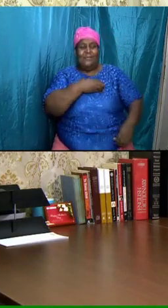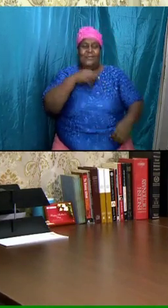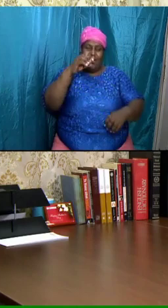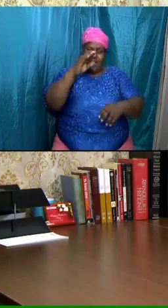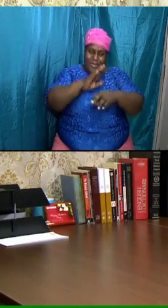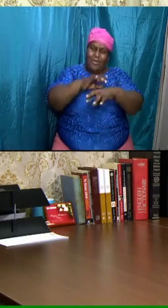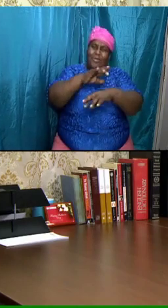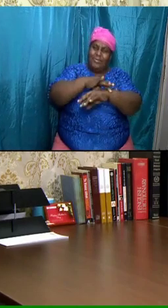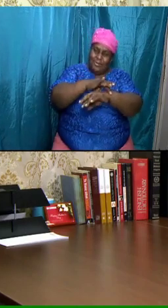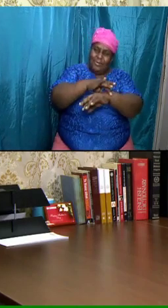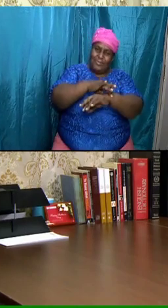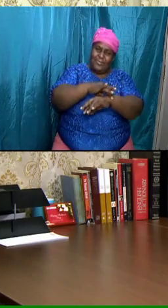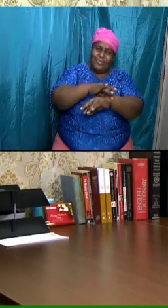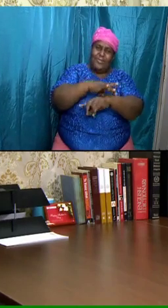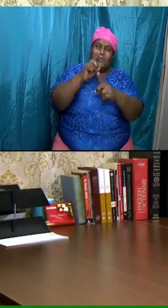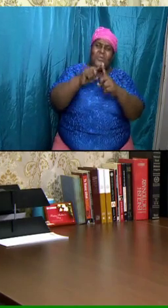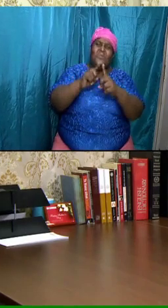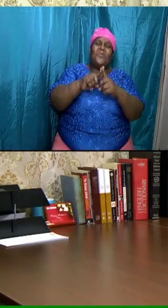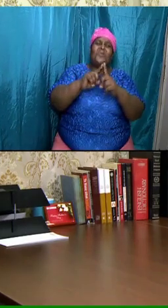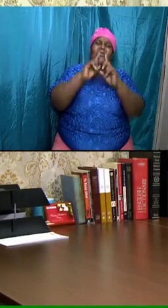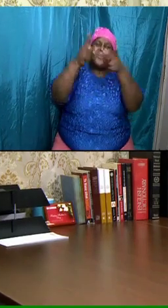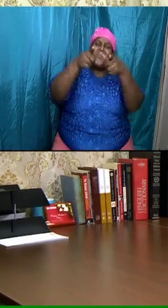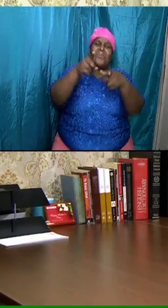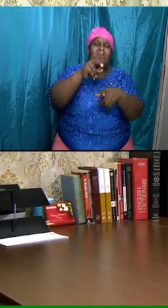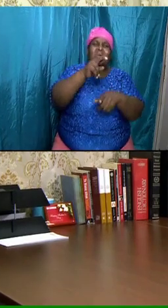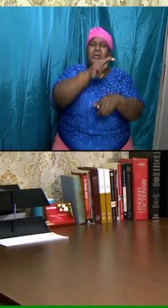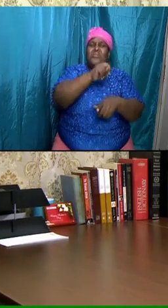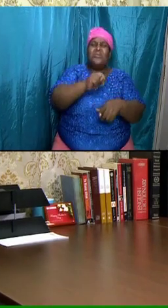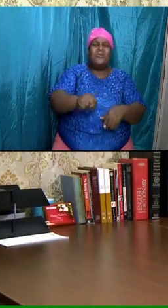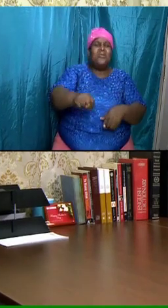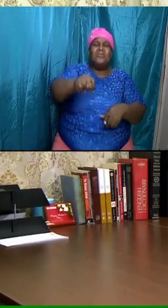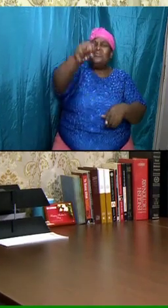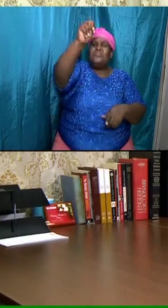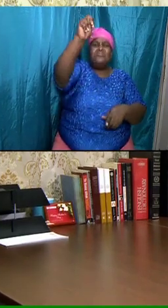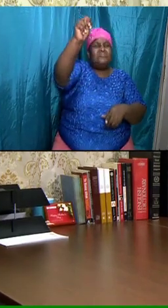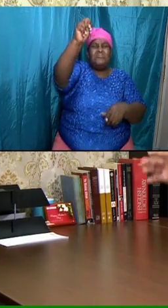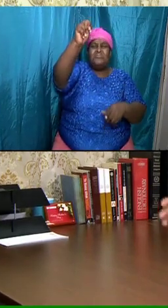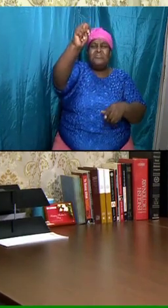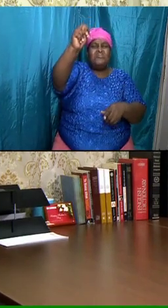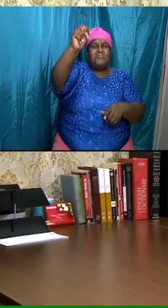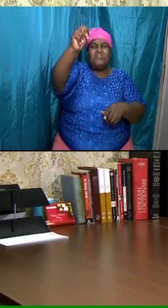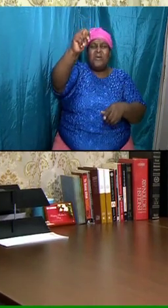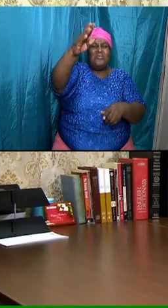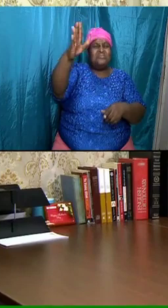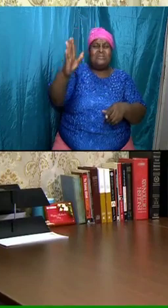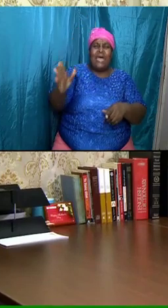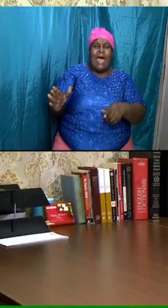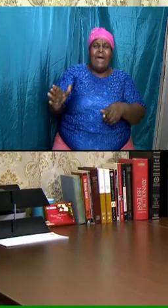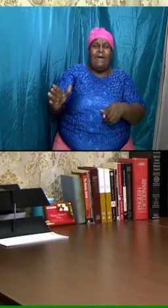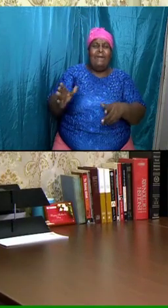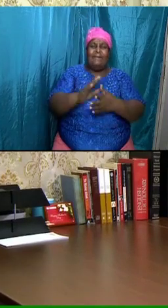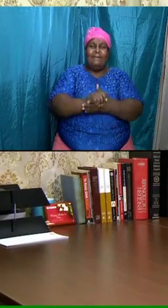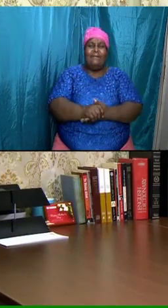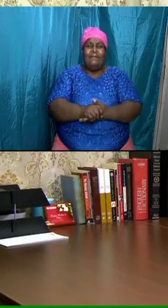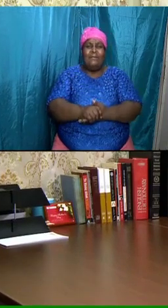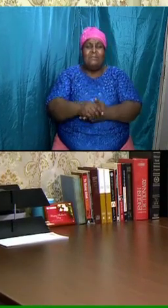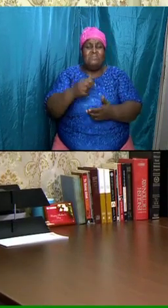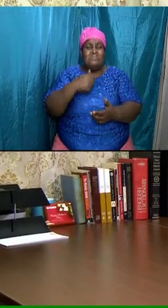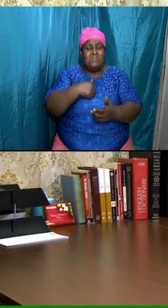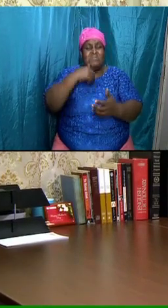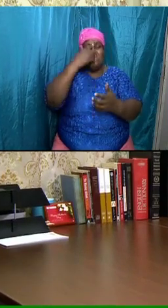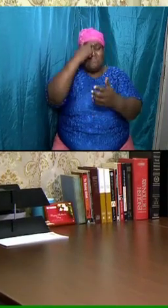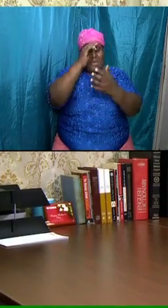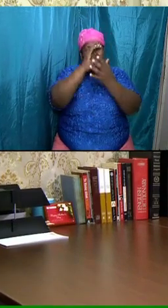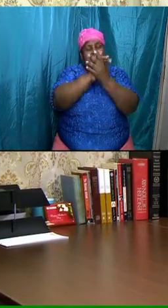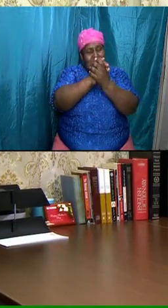ship and all kind of thing and take plane and go oh no no no we are going to be bigger than I believe with all of my heart that the Lord is going to give